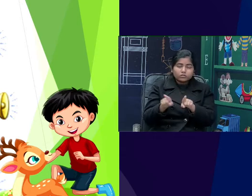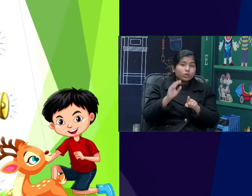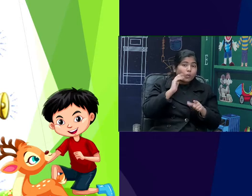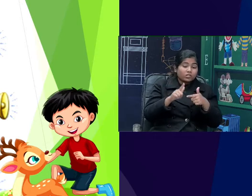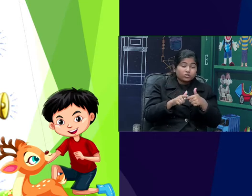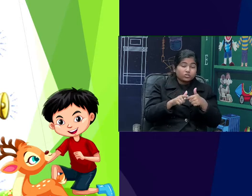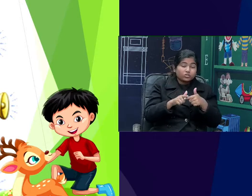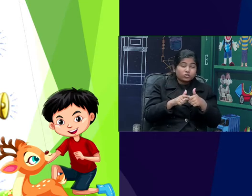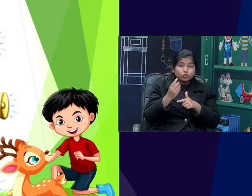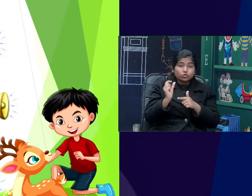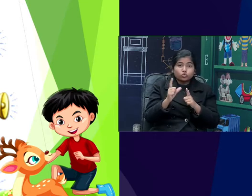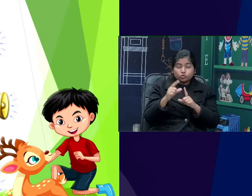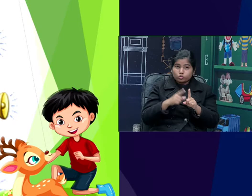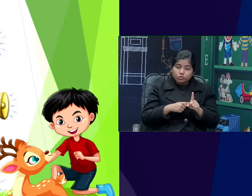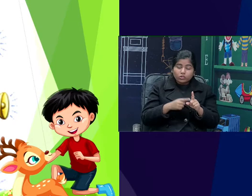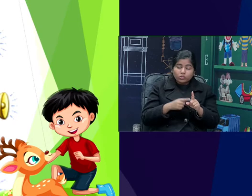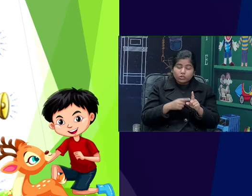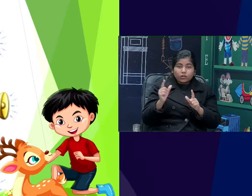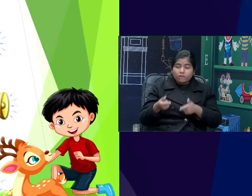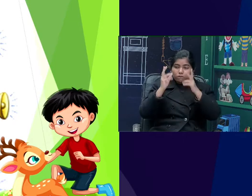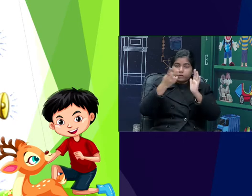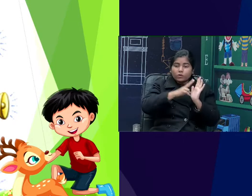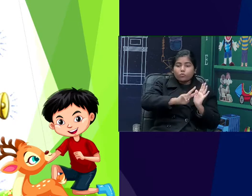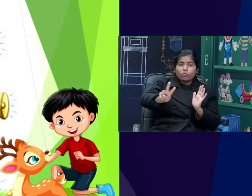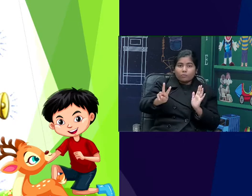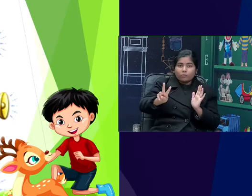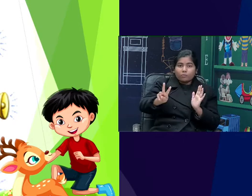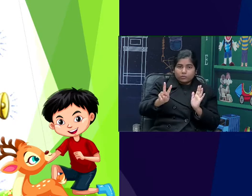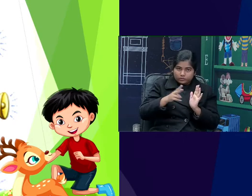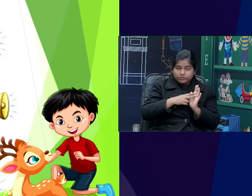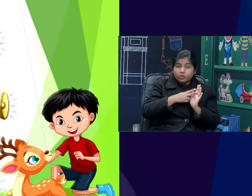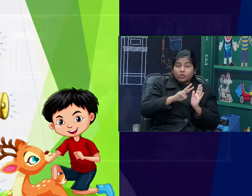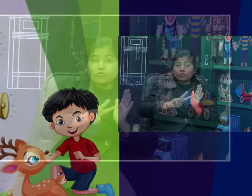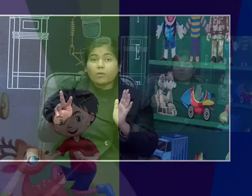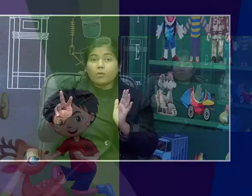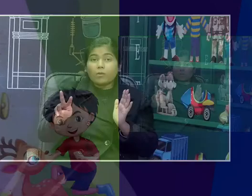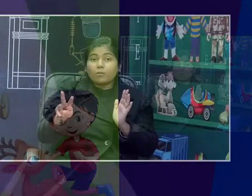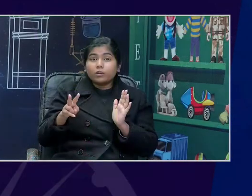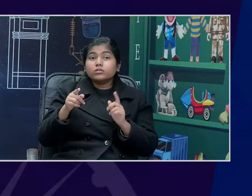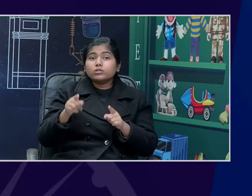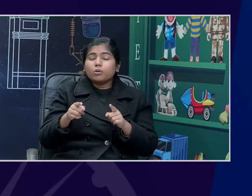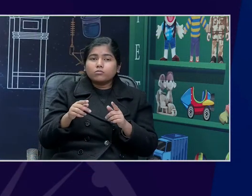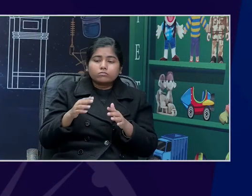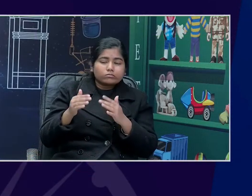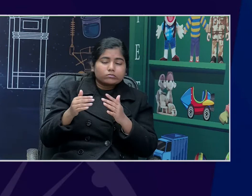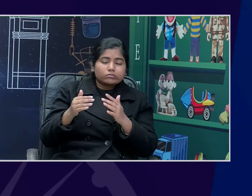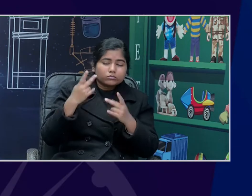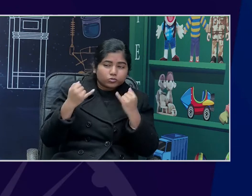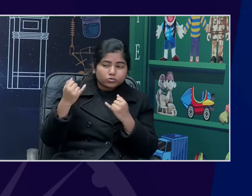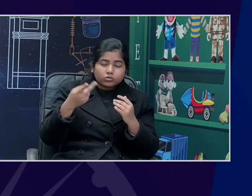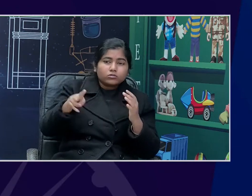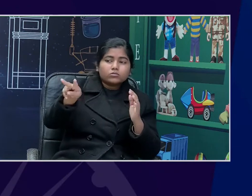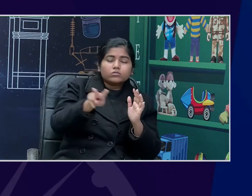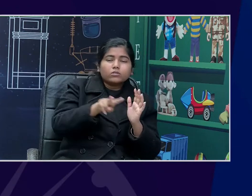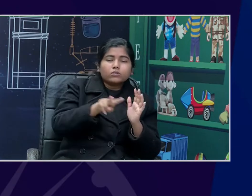to the forest to bring the fawn back with him, you know, he sends Millville back. He has come from home with a person called Millville, but he sends Millville